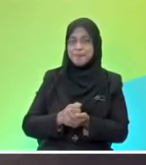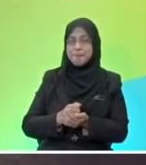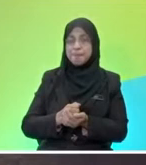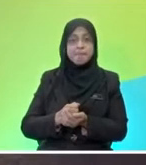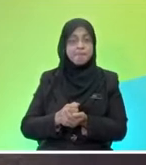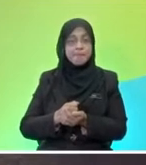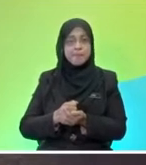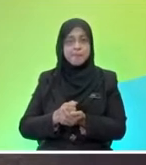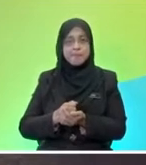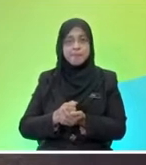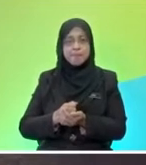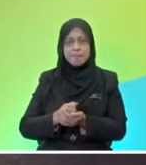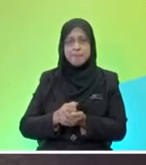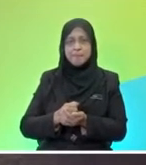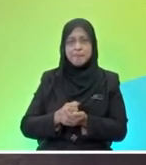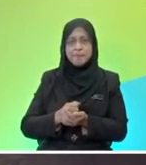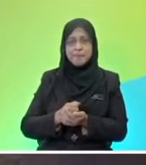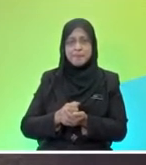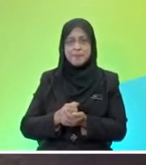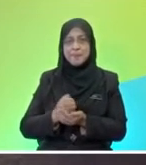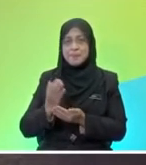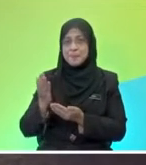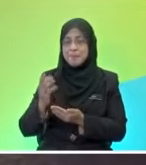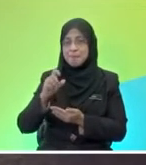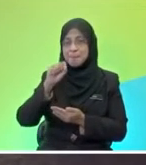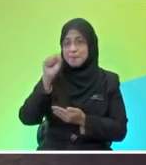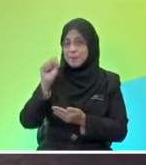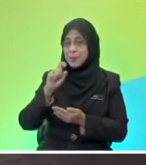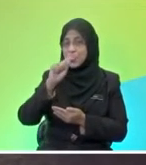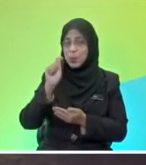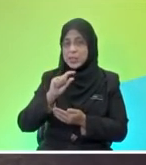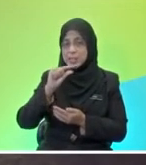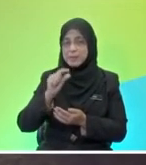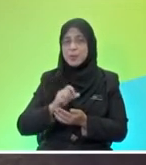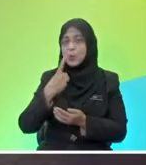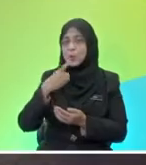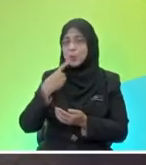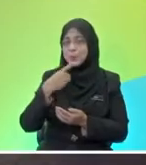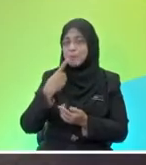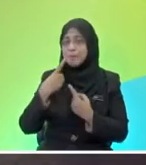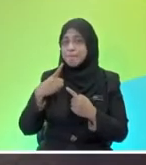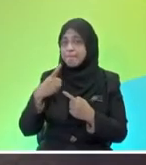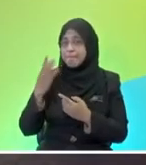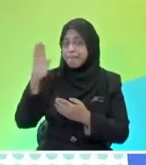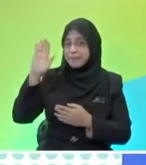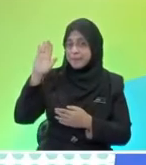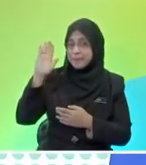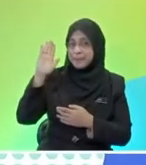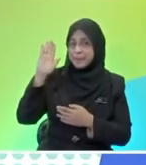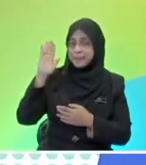see whether they can answer this question. Okay, raise up your hand. Who wants to answer this question? Put up your hand.